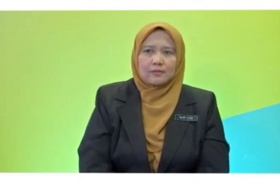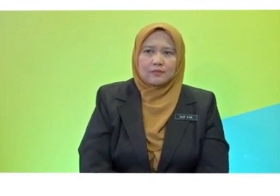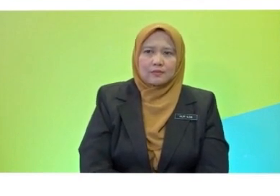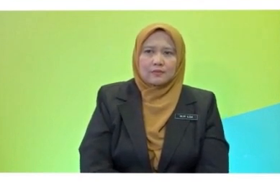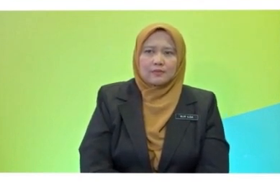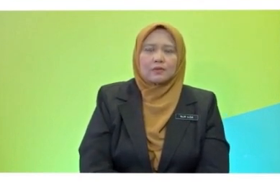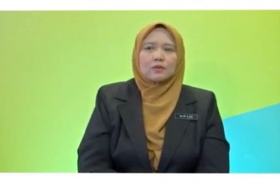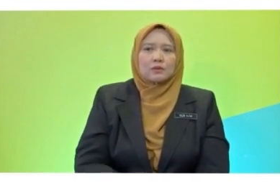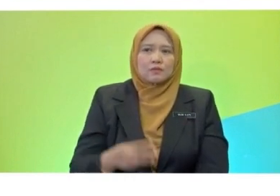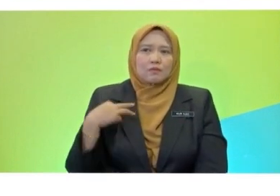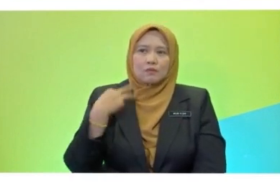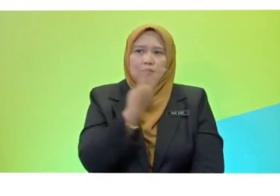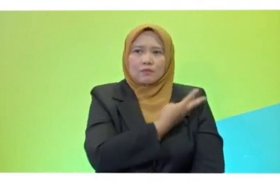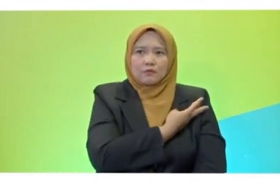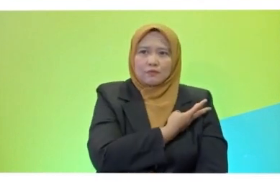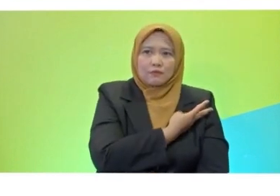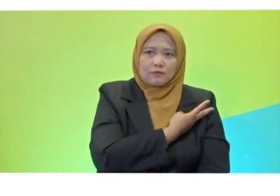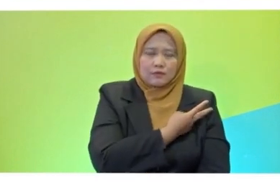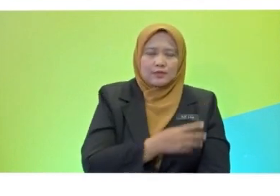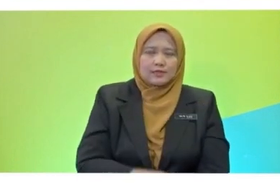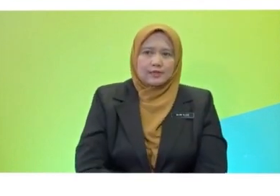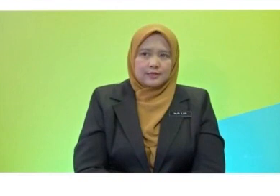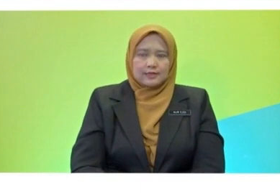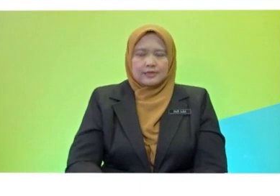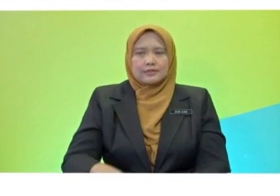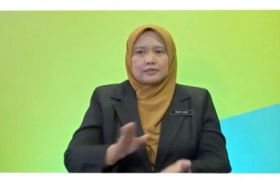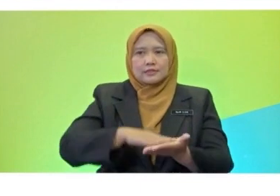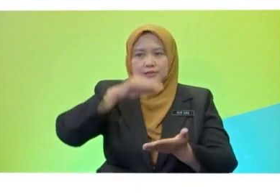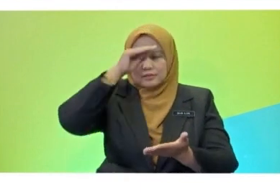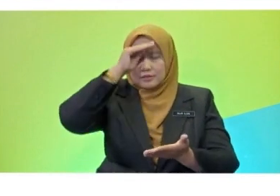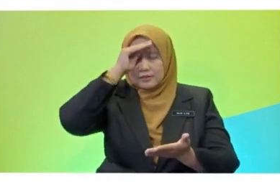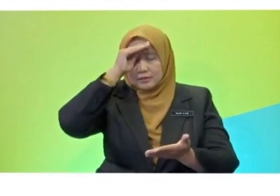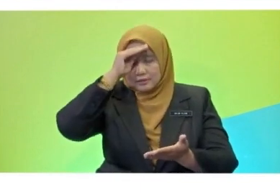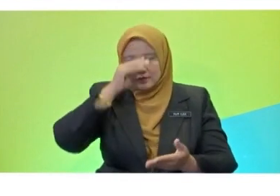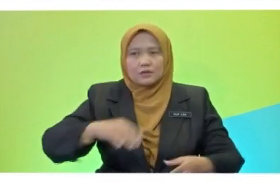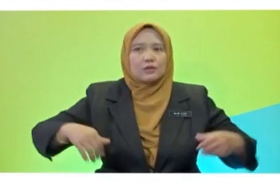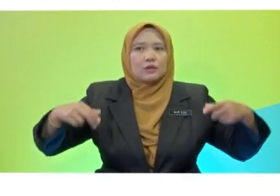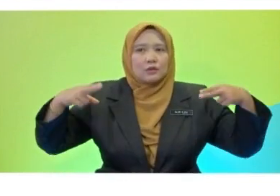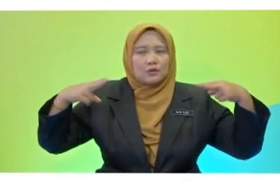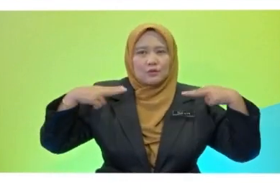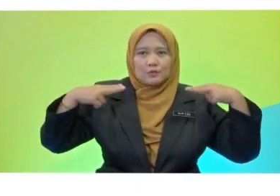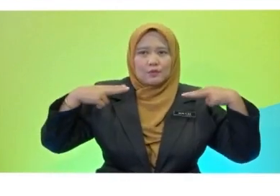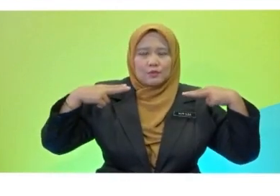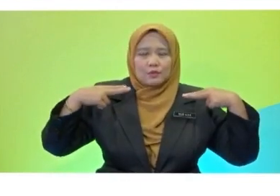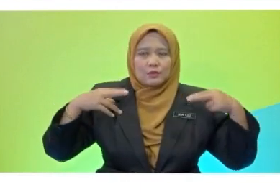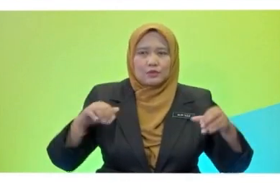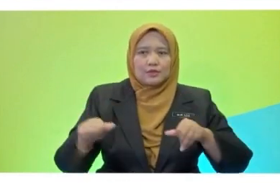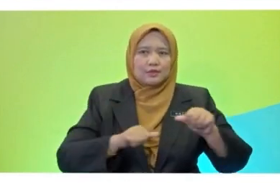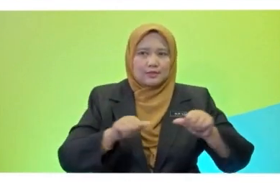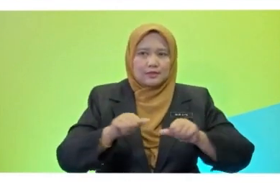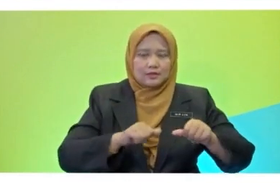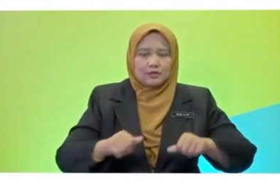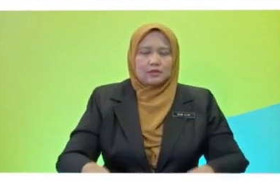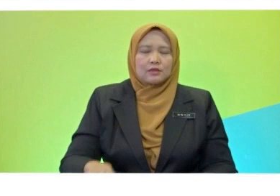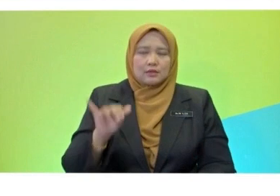We learned about holidays. We learned about holidays, the activities that we could do. Very